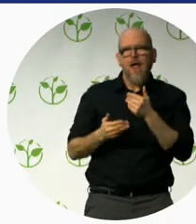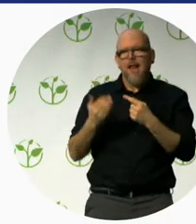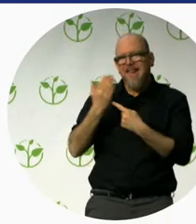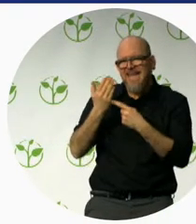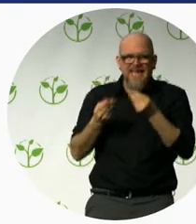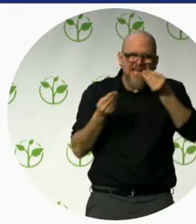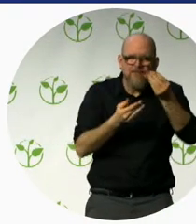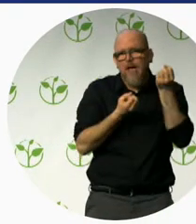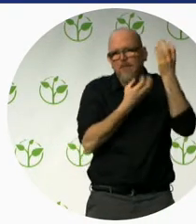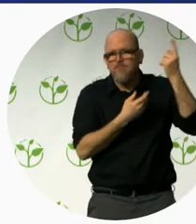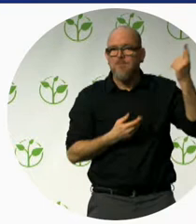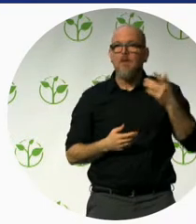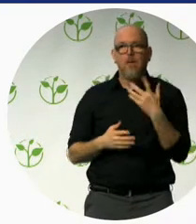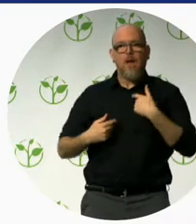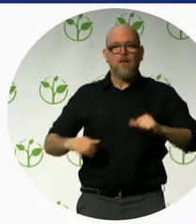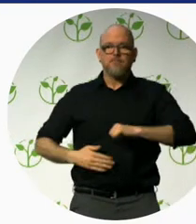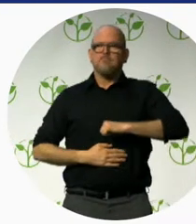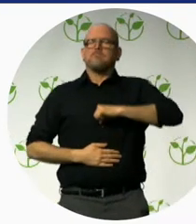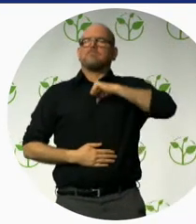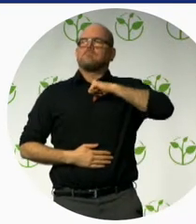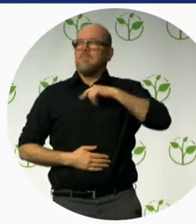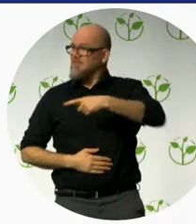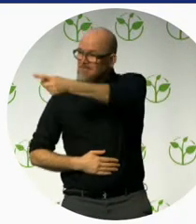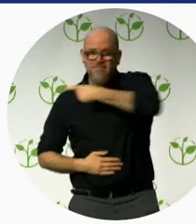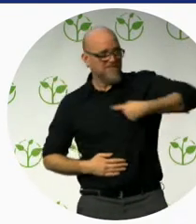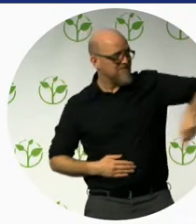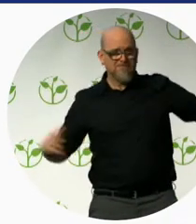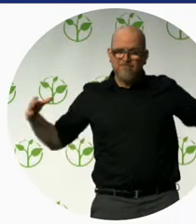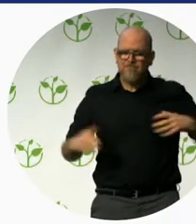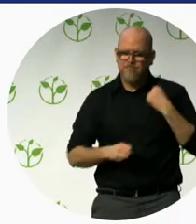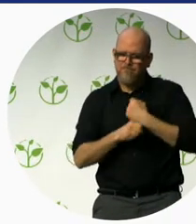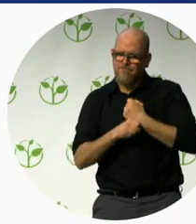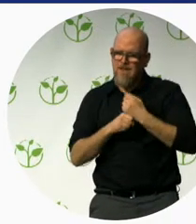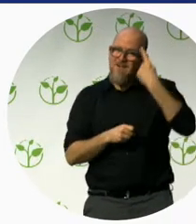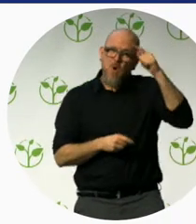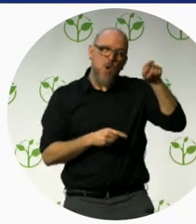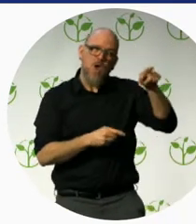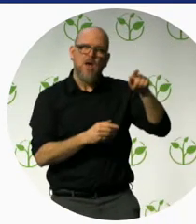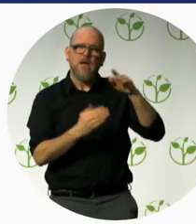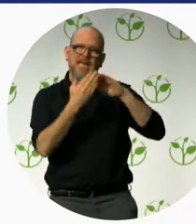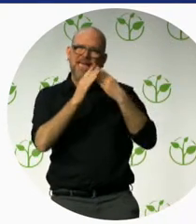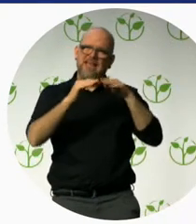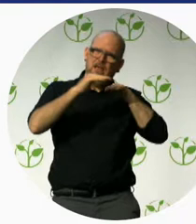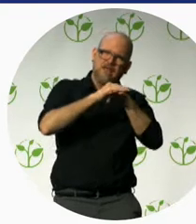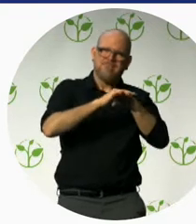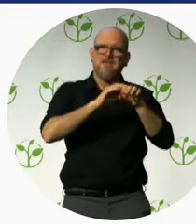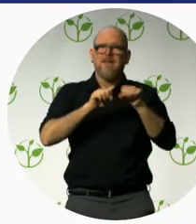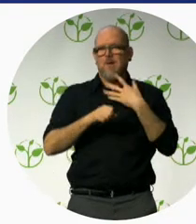of what they've done. To work with you there. And they will continue to spread the message, the word out there.